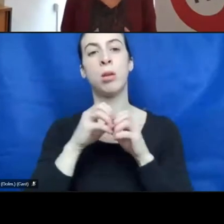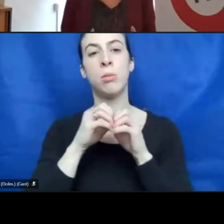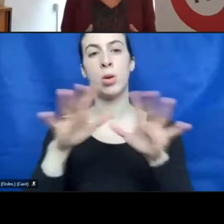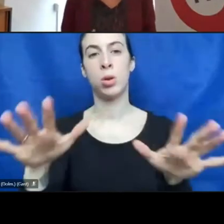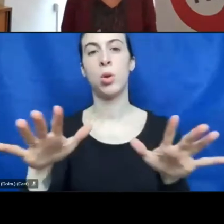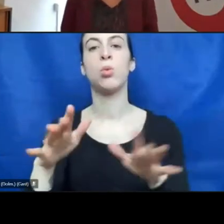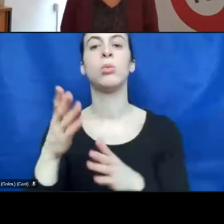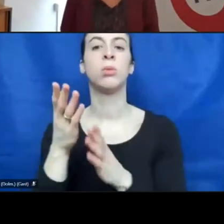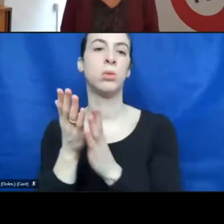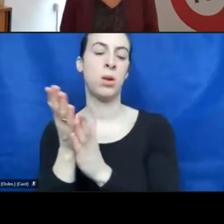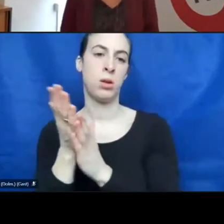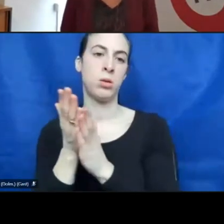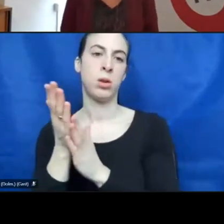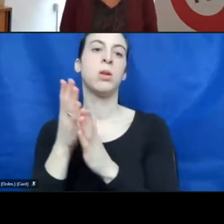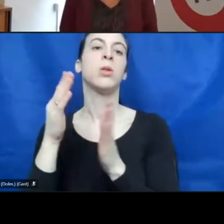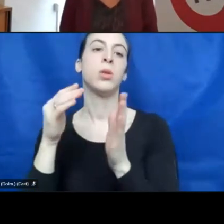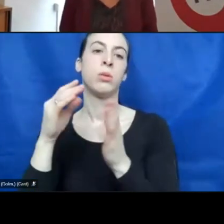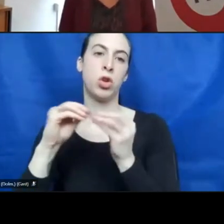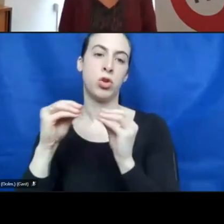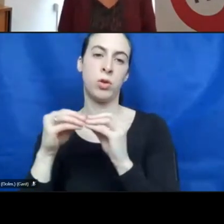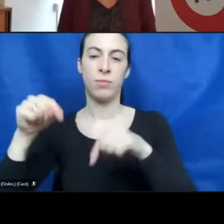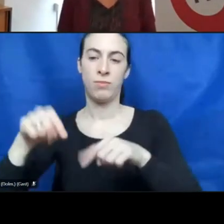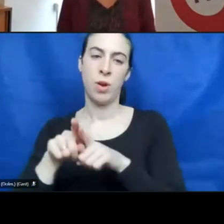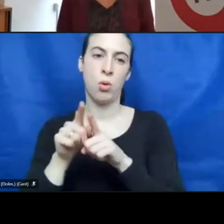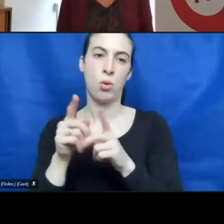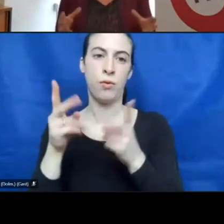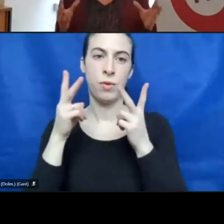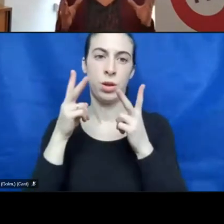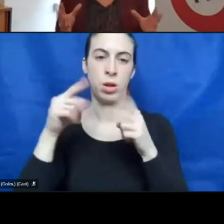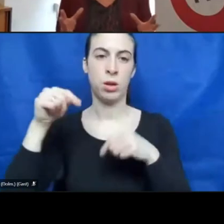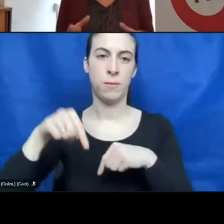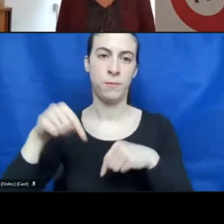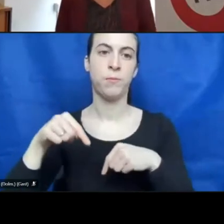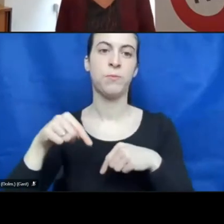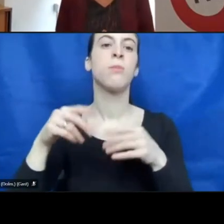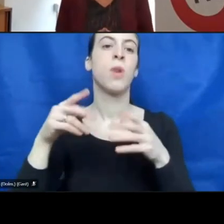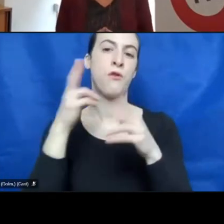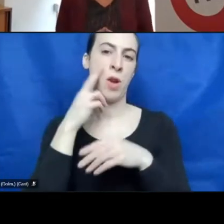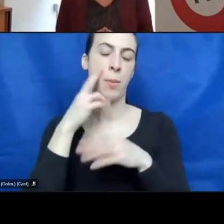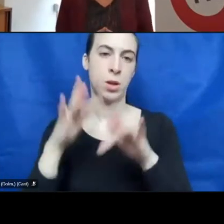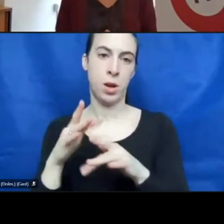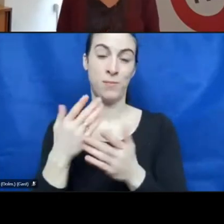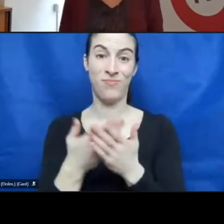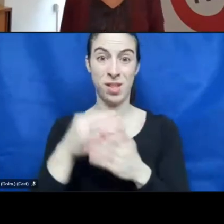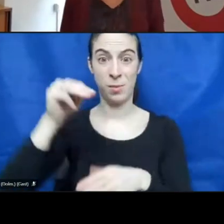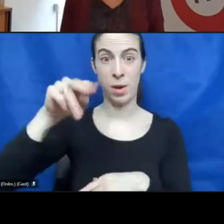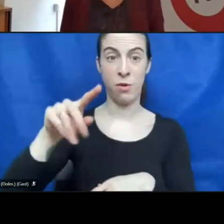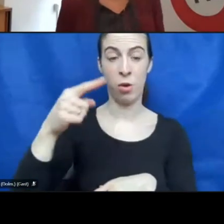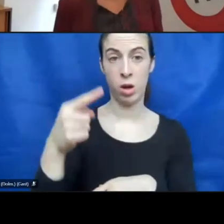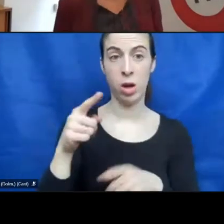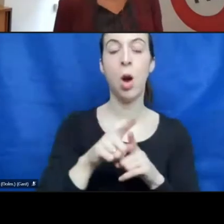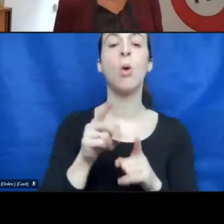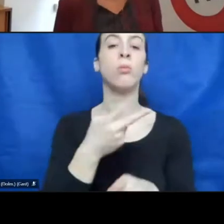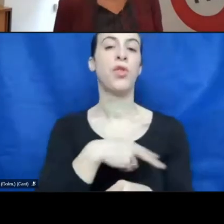as system providers in our platform. The NVG is responsible for the